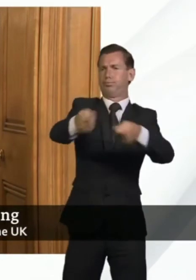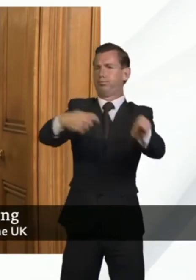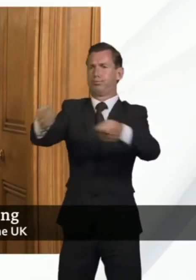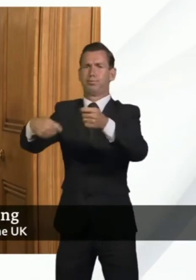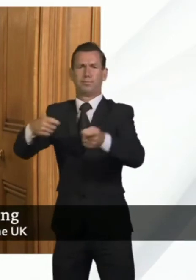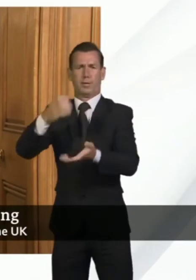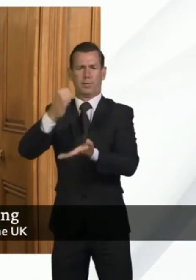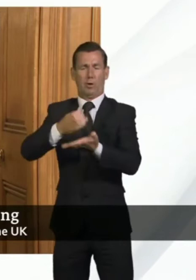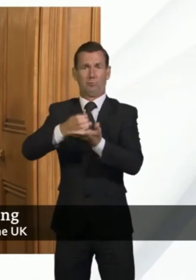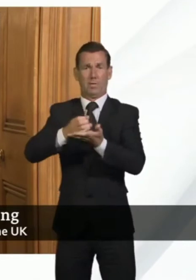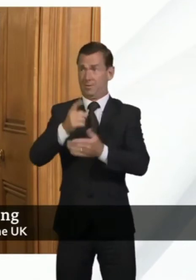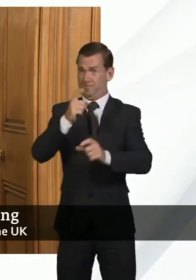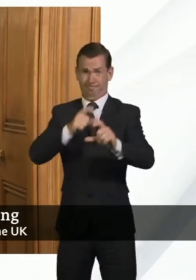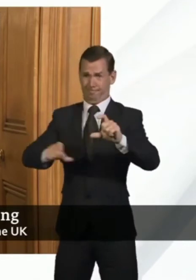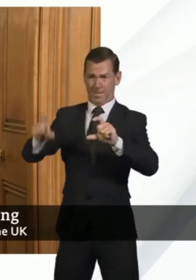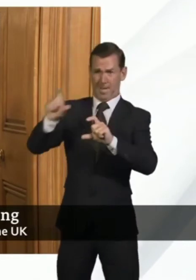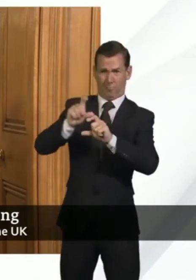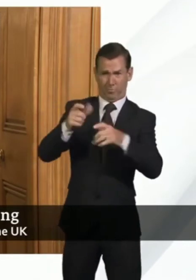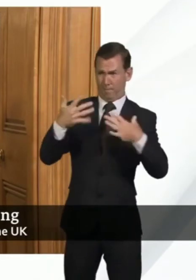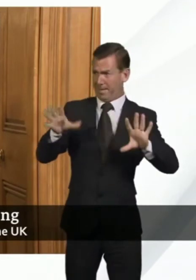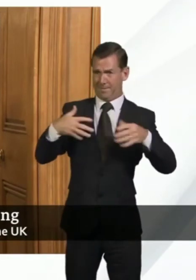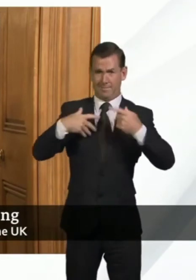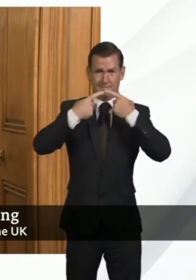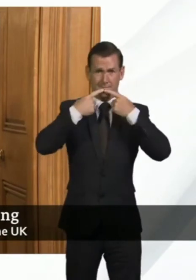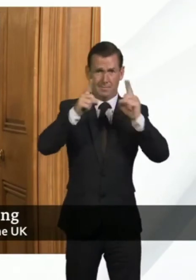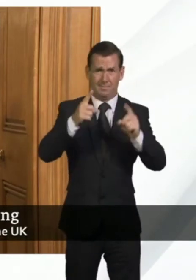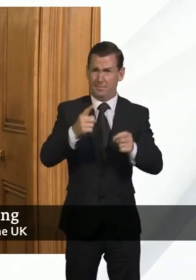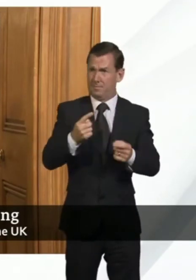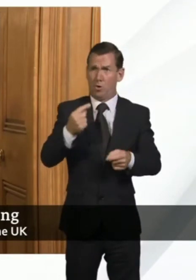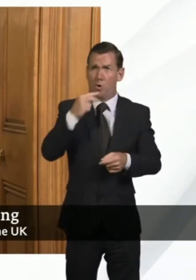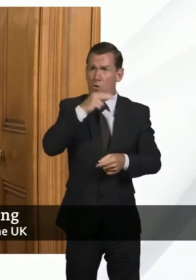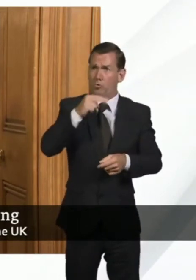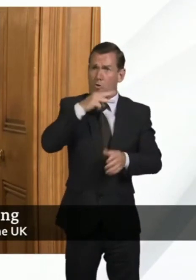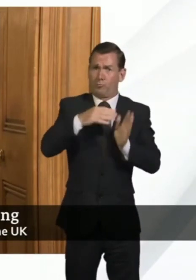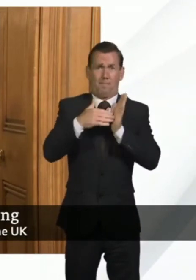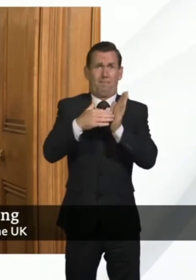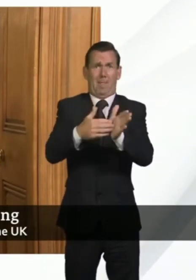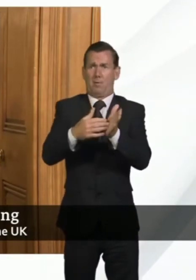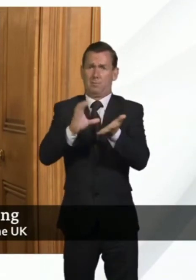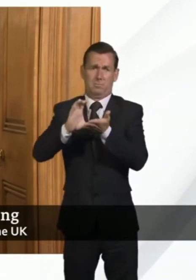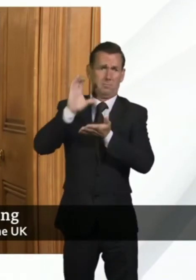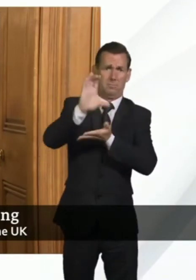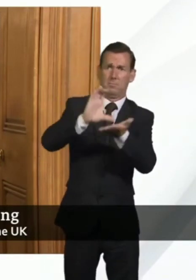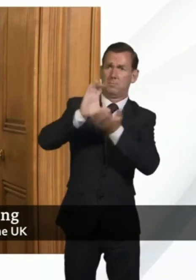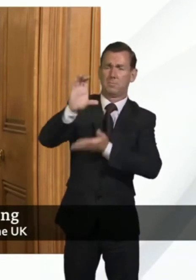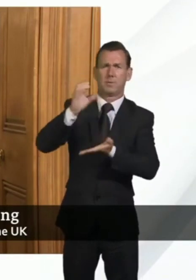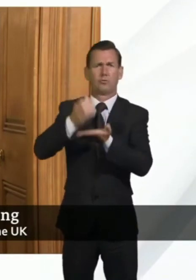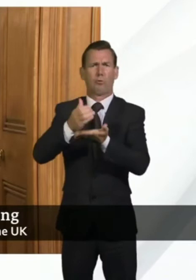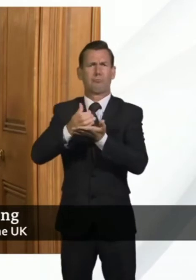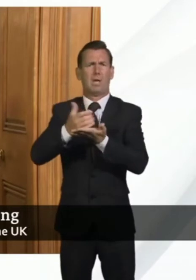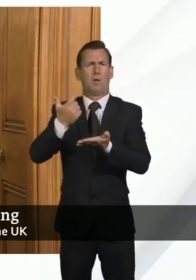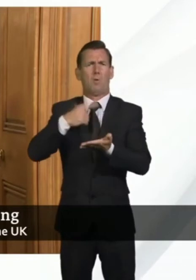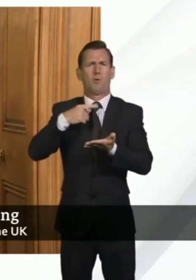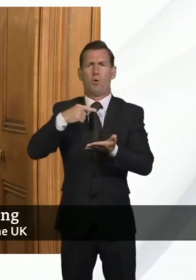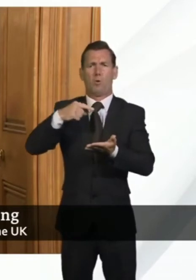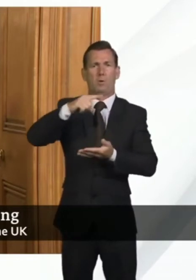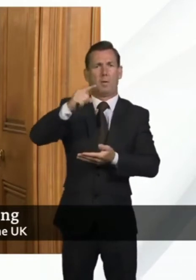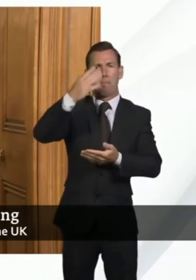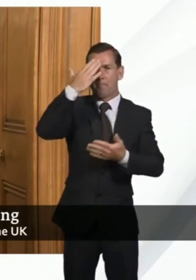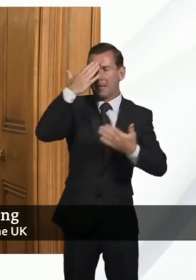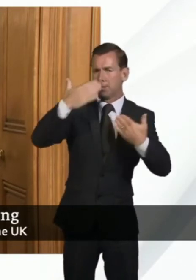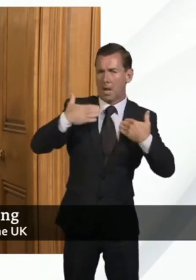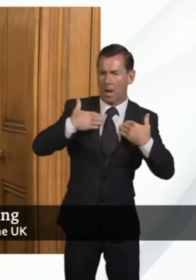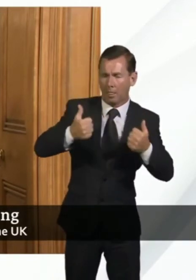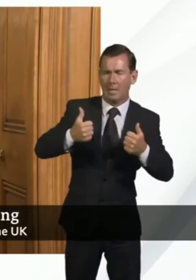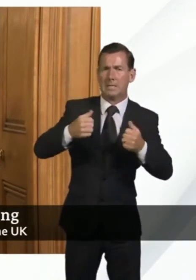the hundreds of millions of pounds we've already announced for charities doing vital work to support those suffering from poor mental health, to help the